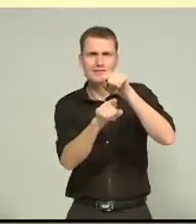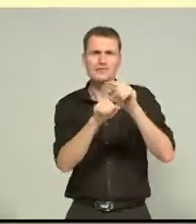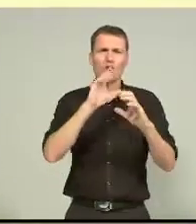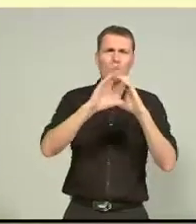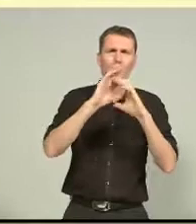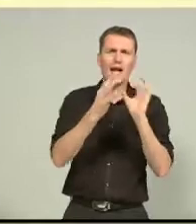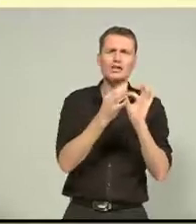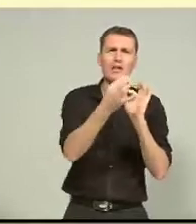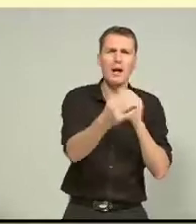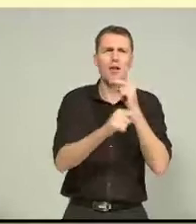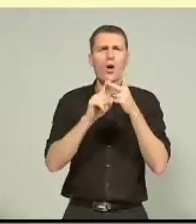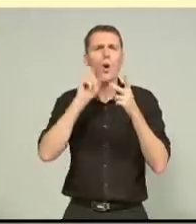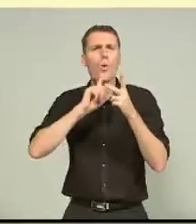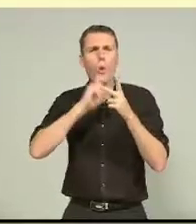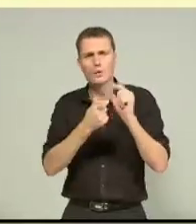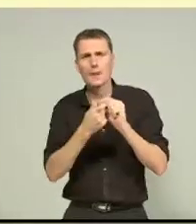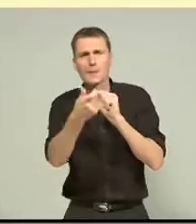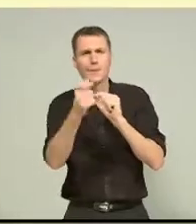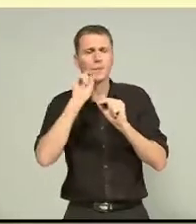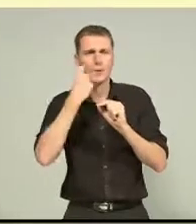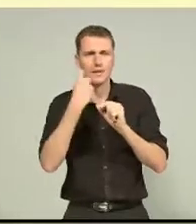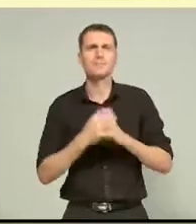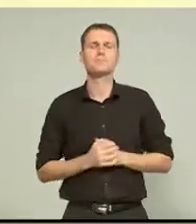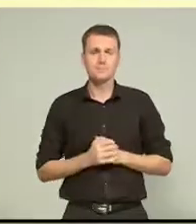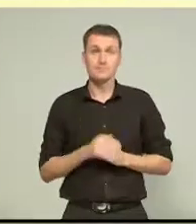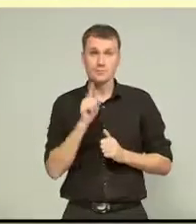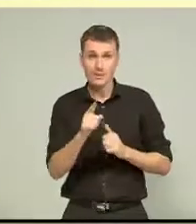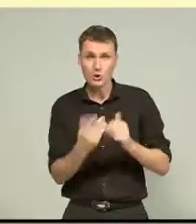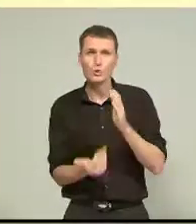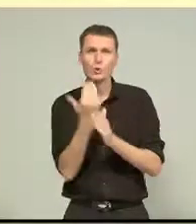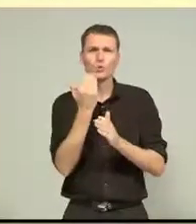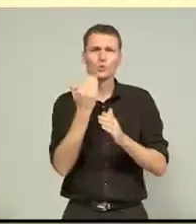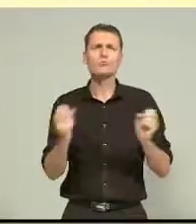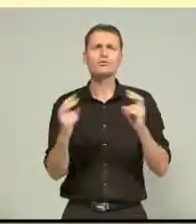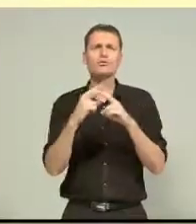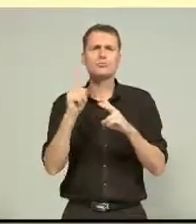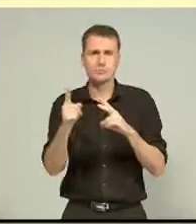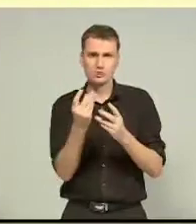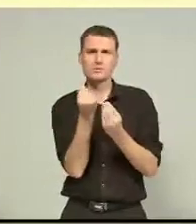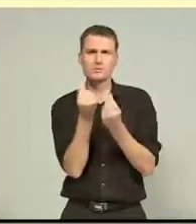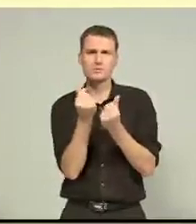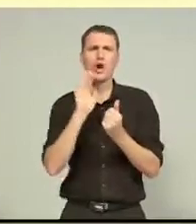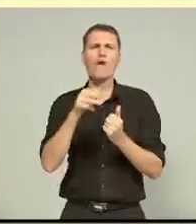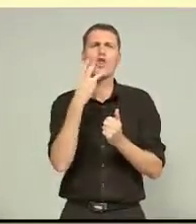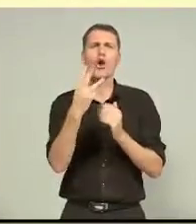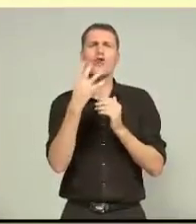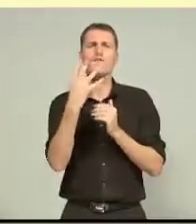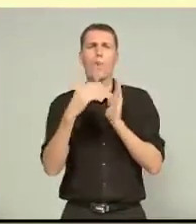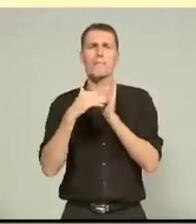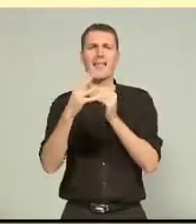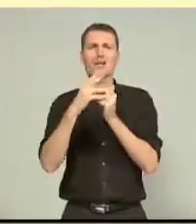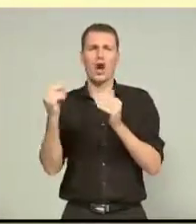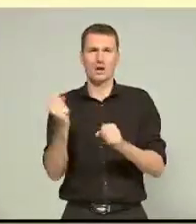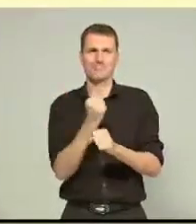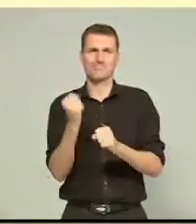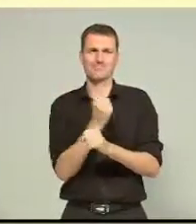communication cables and water supplies. The replacement bridge is costing over $34 million, to construct over a